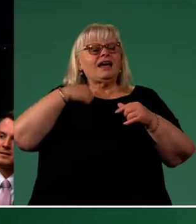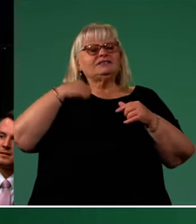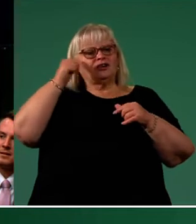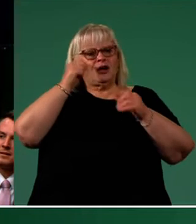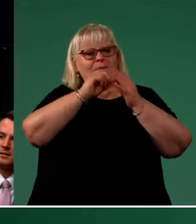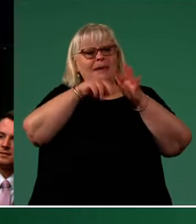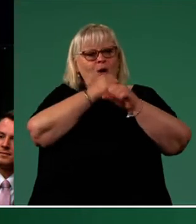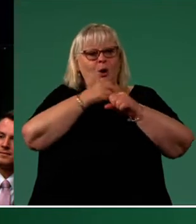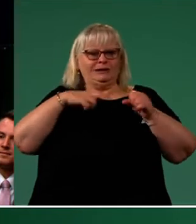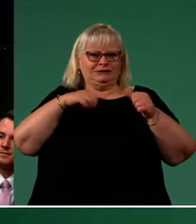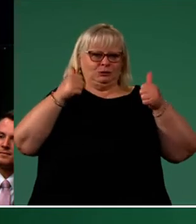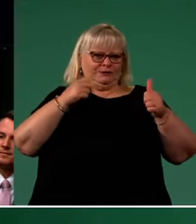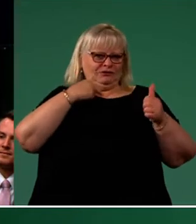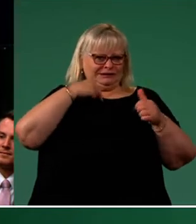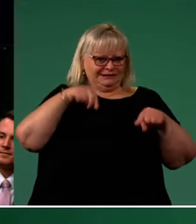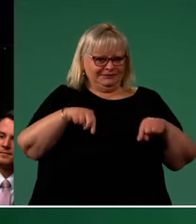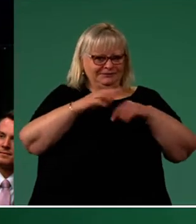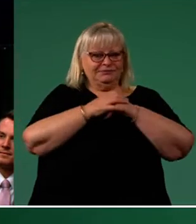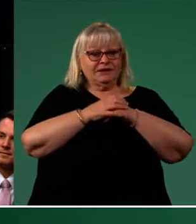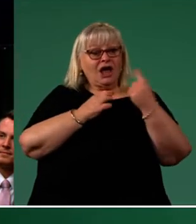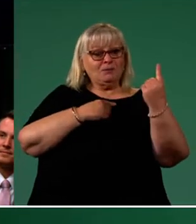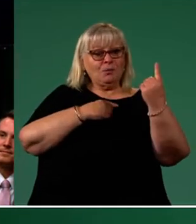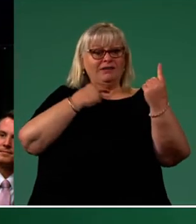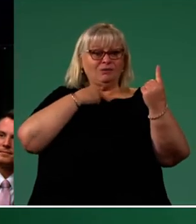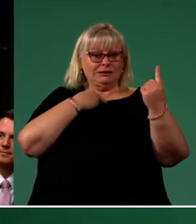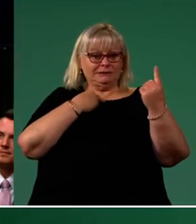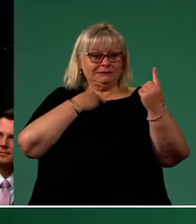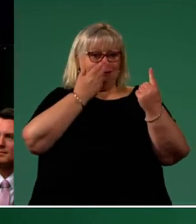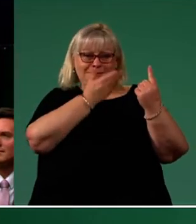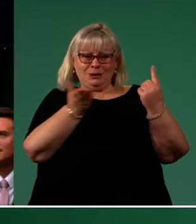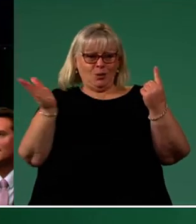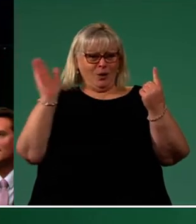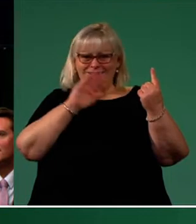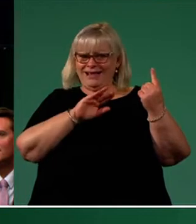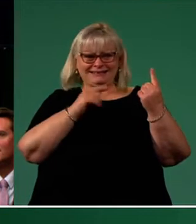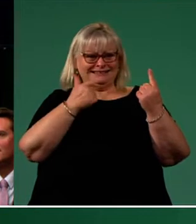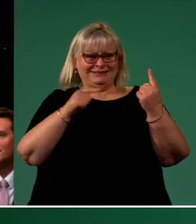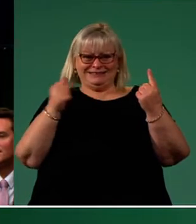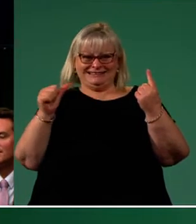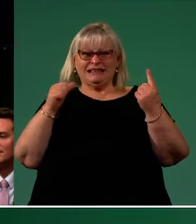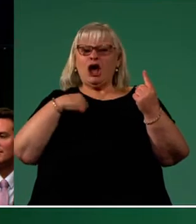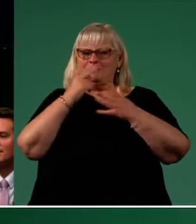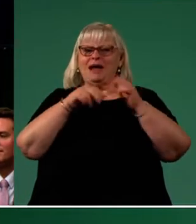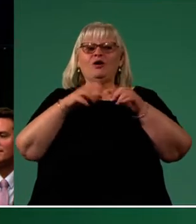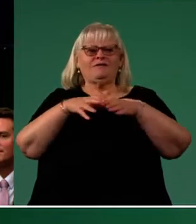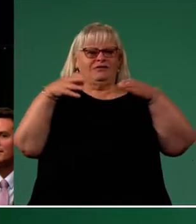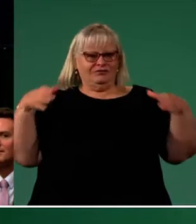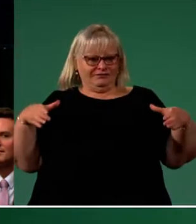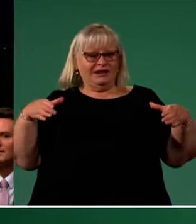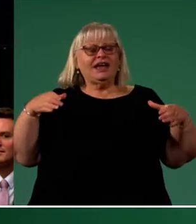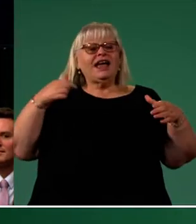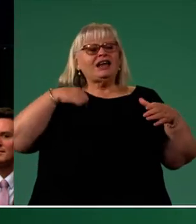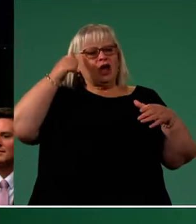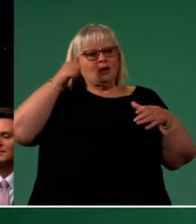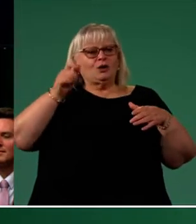Canberra. As one voice I might have influence but with 76 voices I'm part of the government and I know this government won't